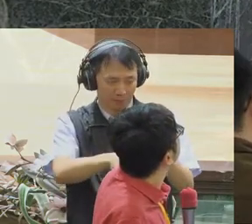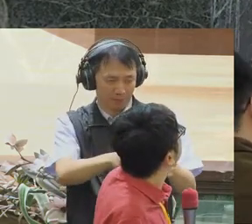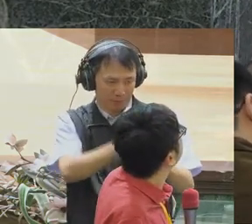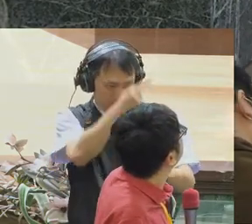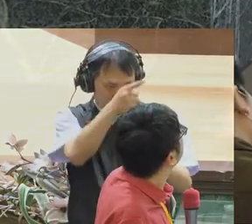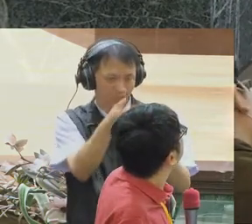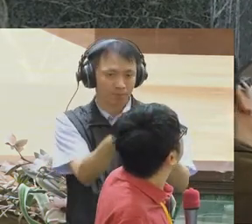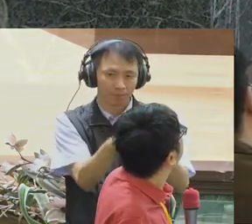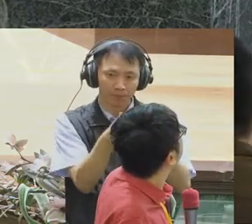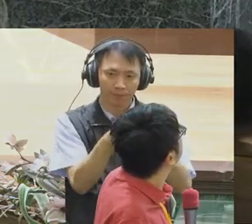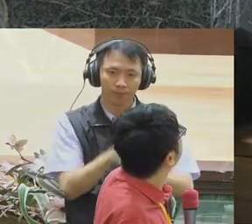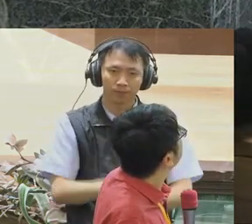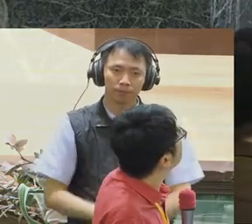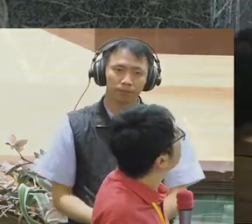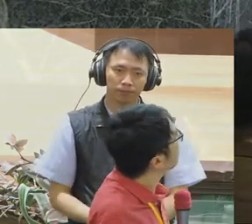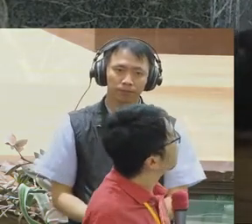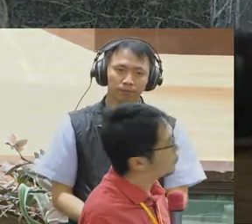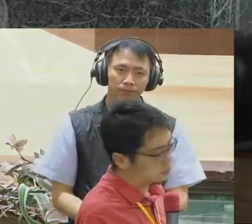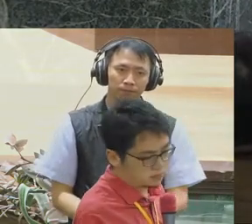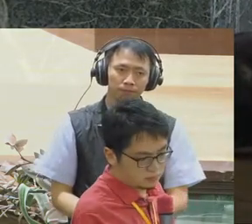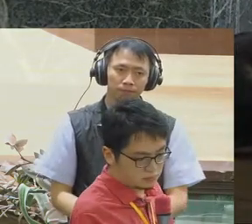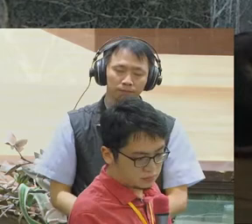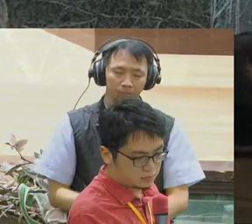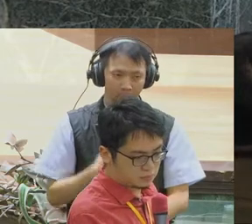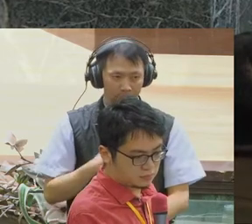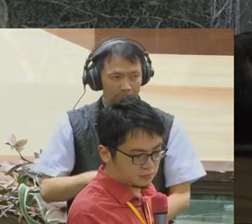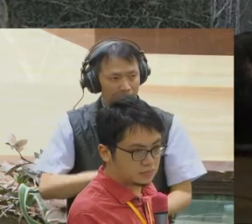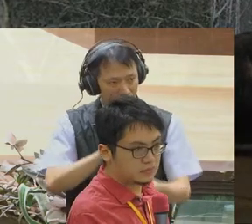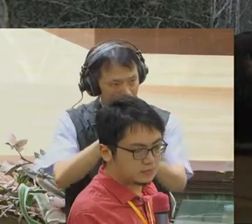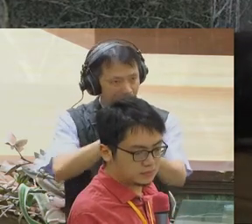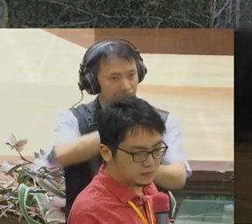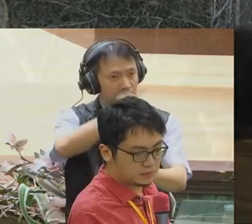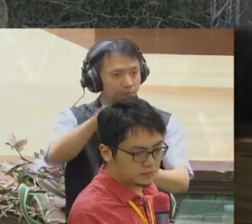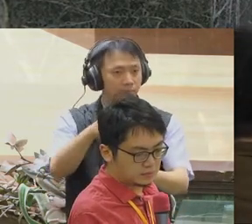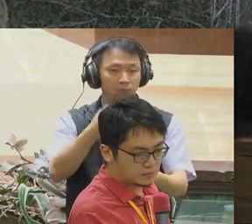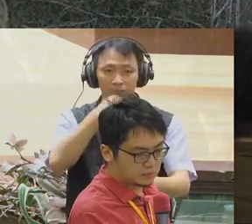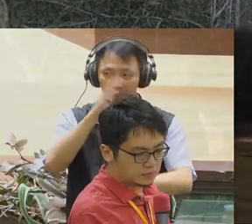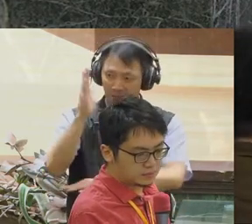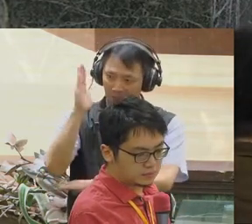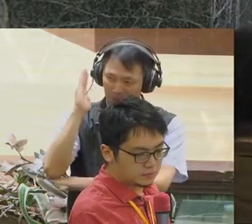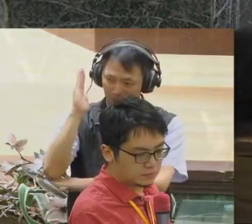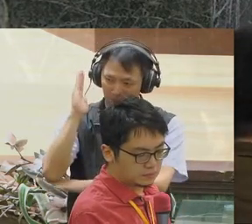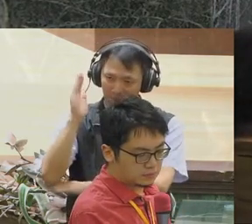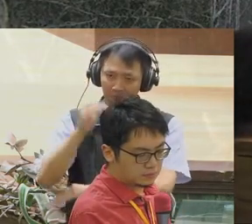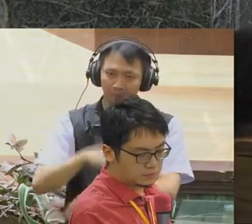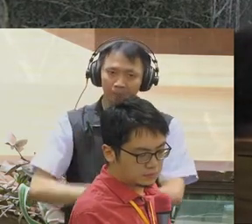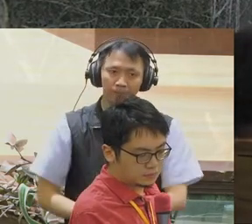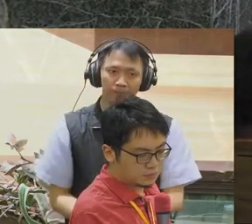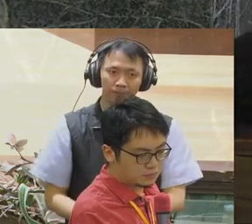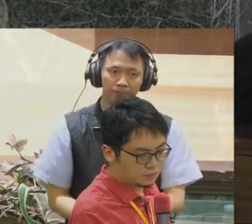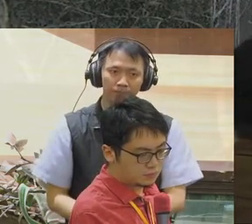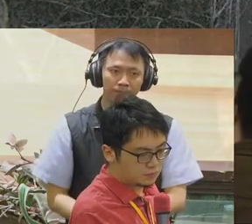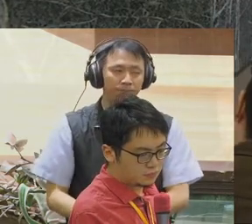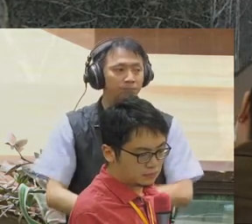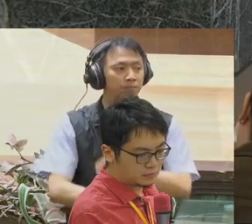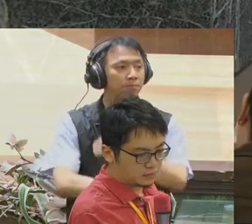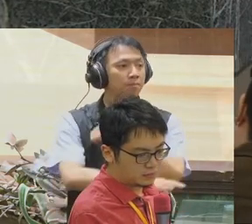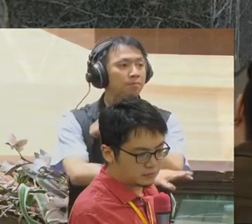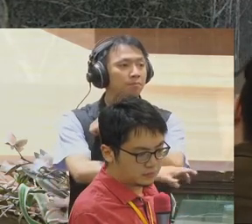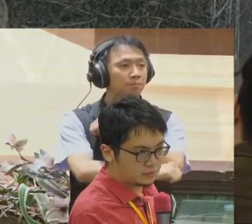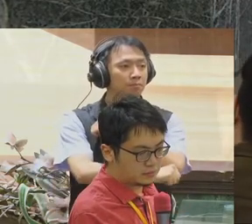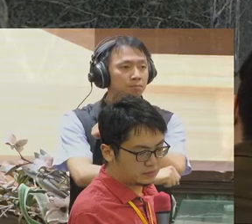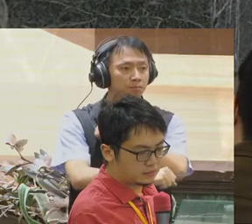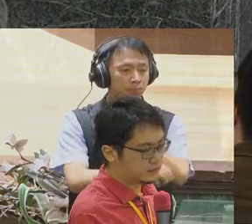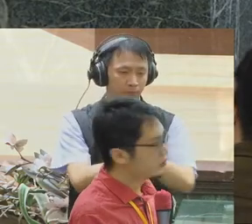I would highlight now that the government of Taiwan has brought the technology onto its own hardware and